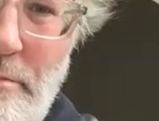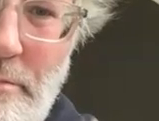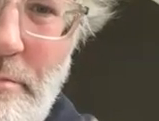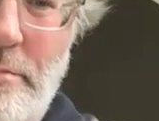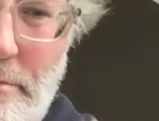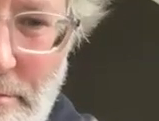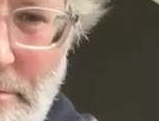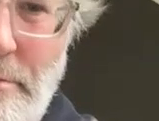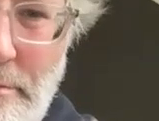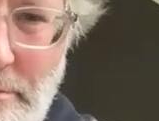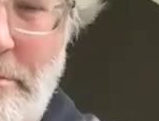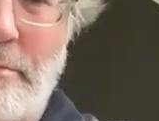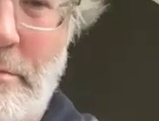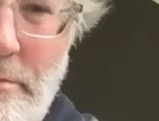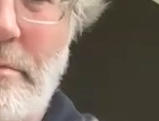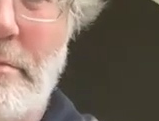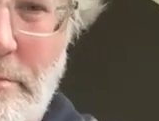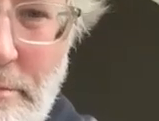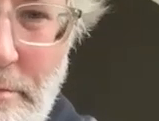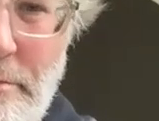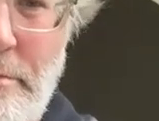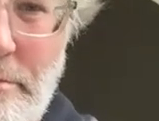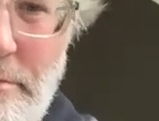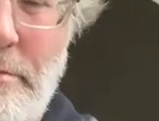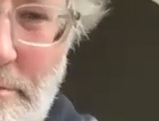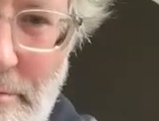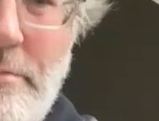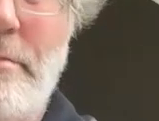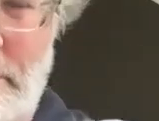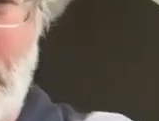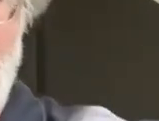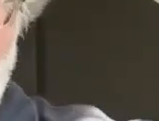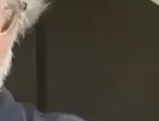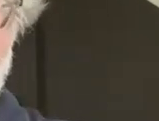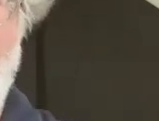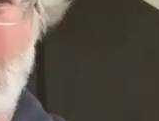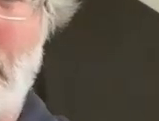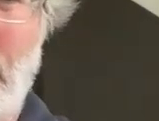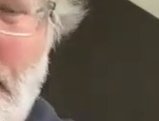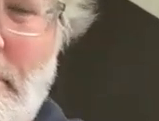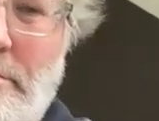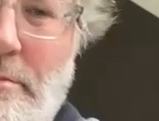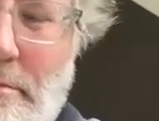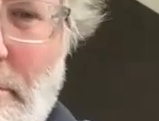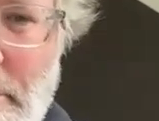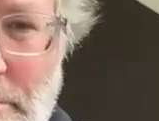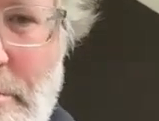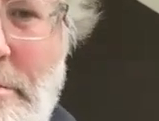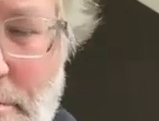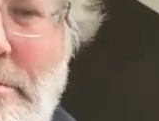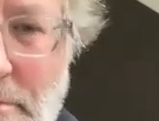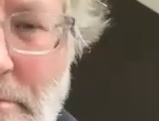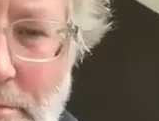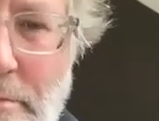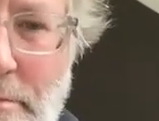goals put forward by the united nations right that's empty that's just empty that doesn't show me that you're actually doing anything